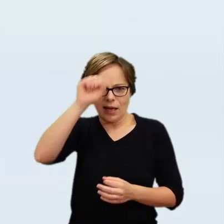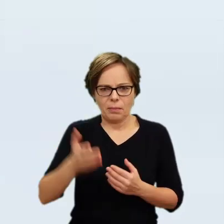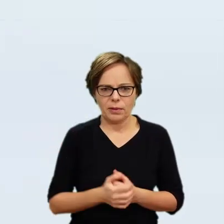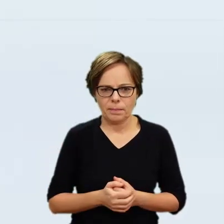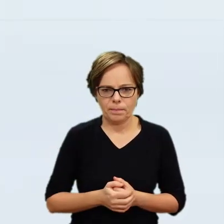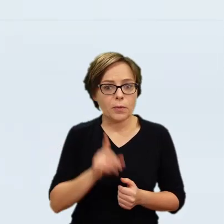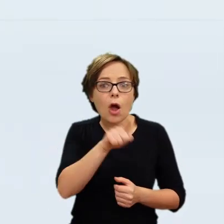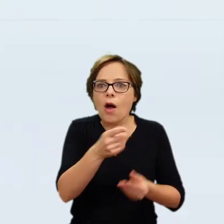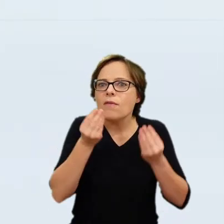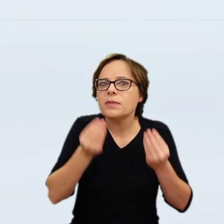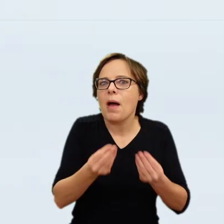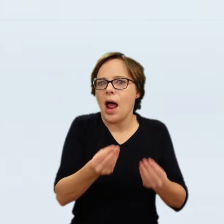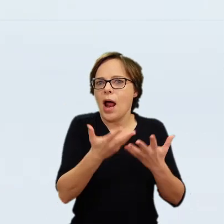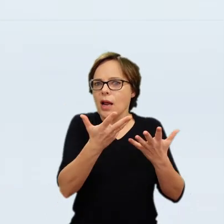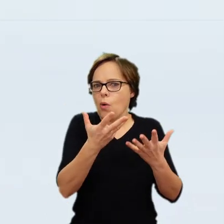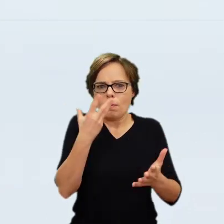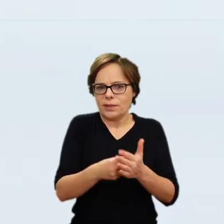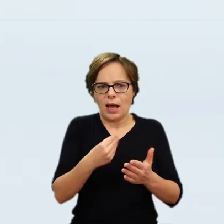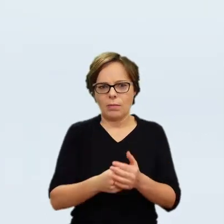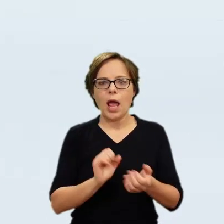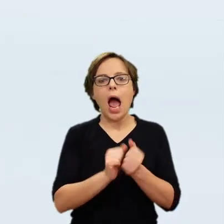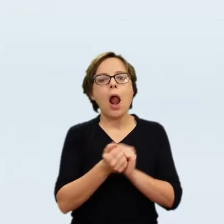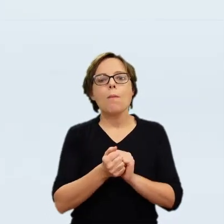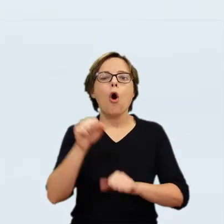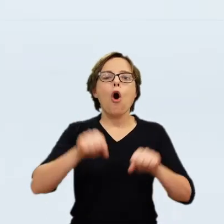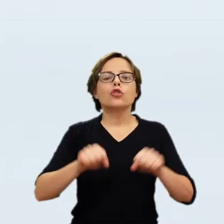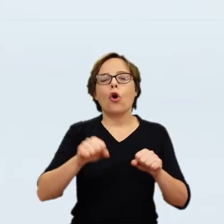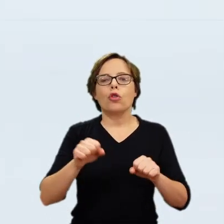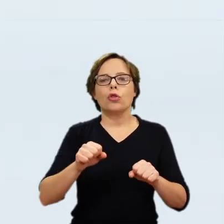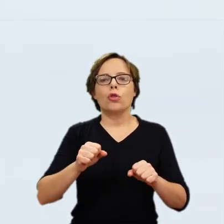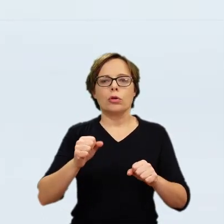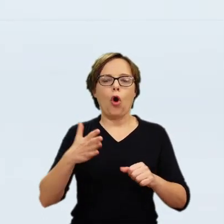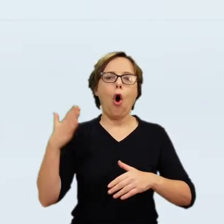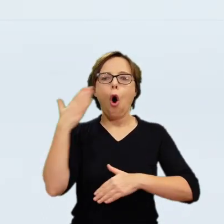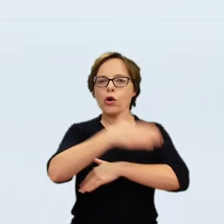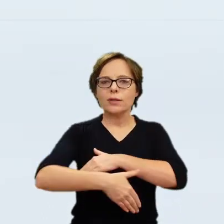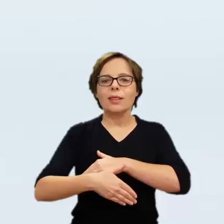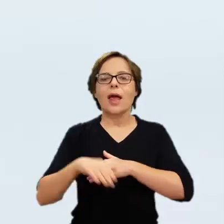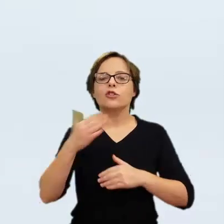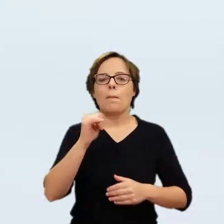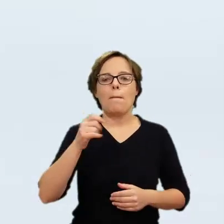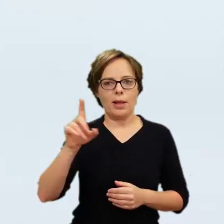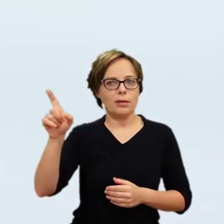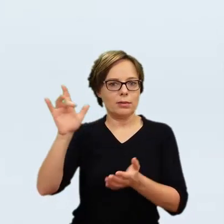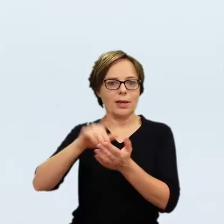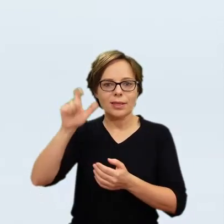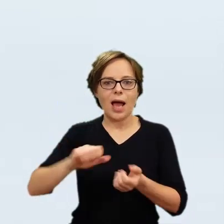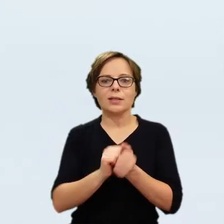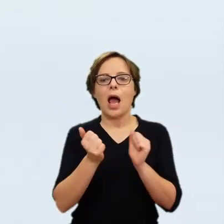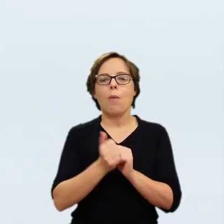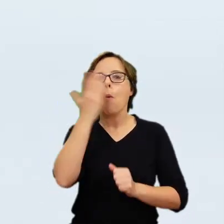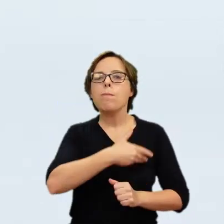incredible treasure. You know, the Last Judgement by Memling in Gdańsk, the great David portrait at Vilanov.